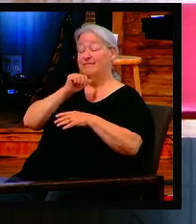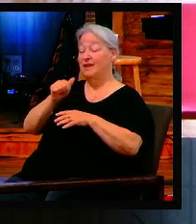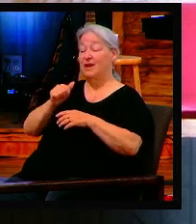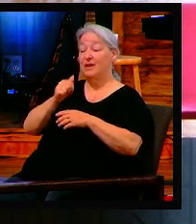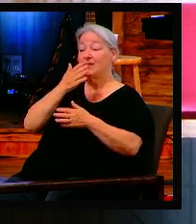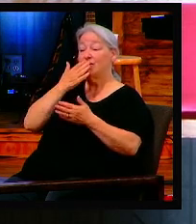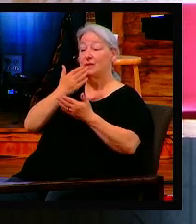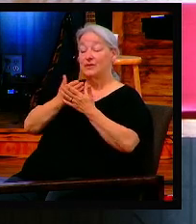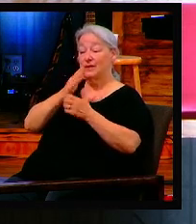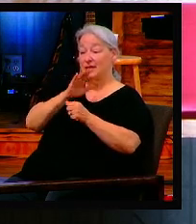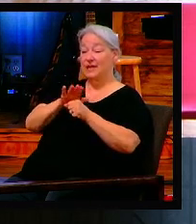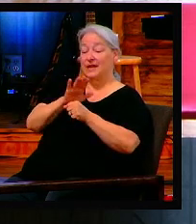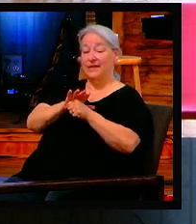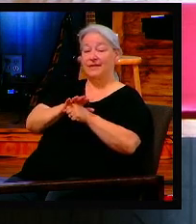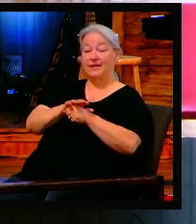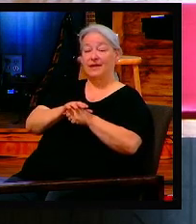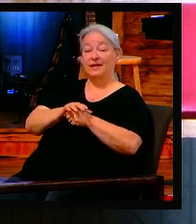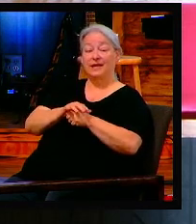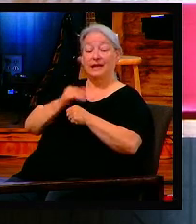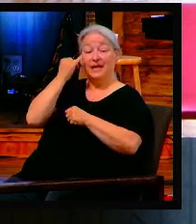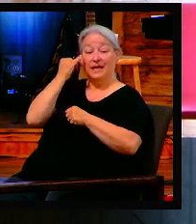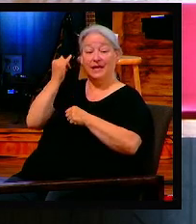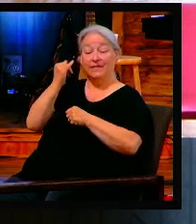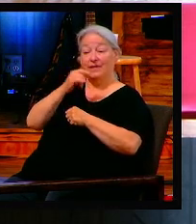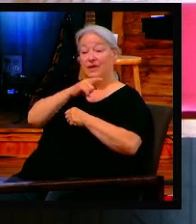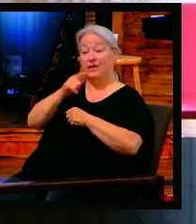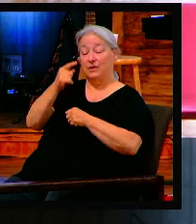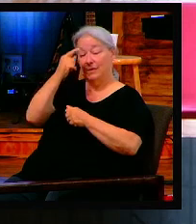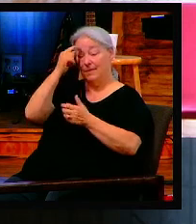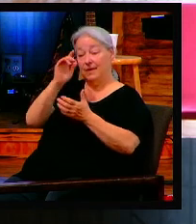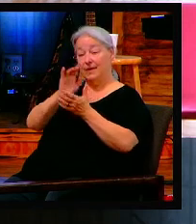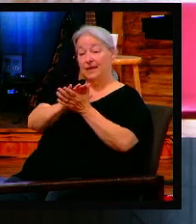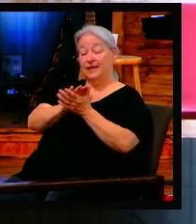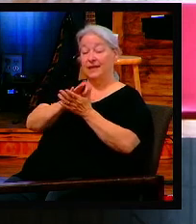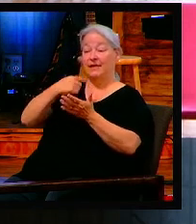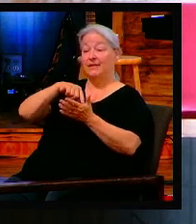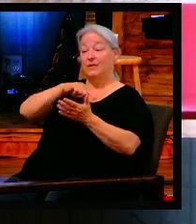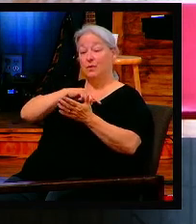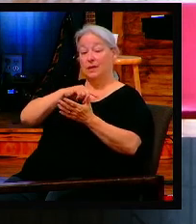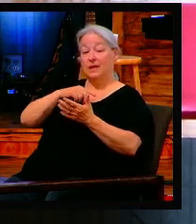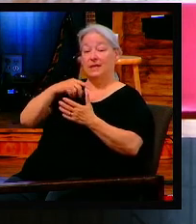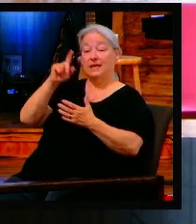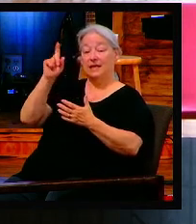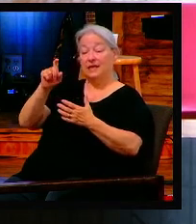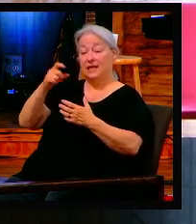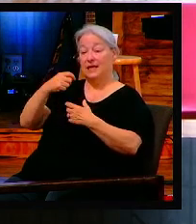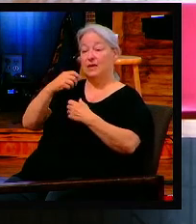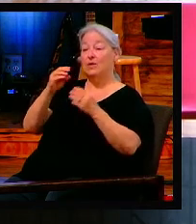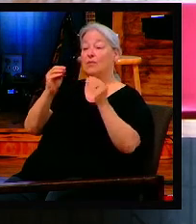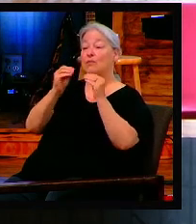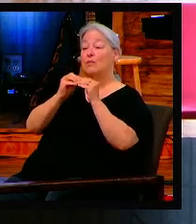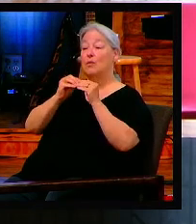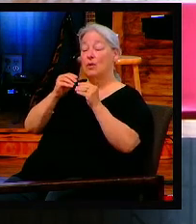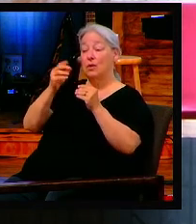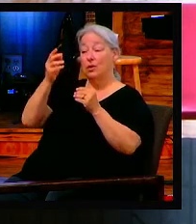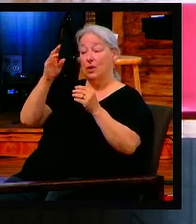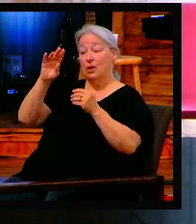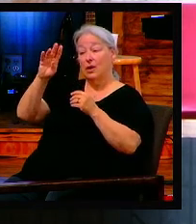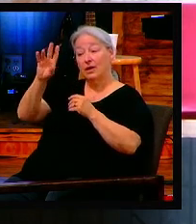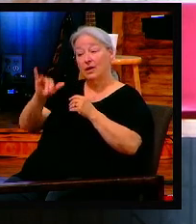least try. Amen. We need, if you believe we need more godly people in politics, say amen. Amen. Amen.